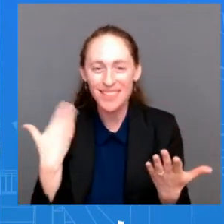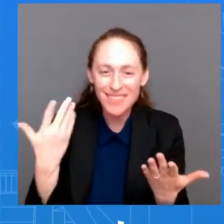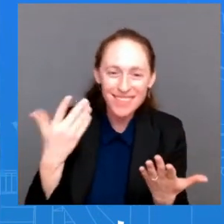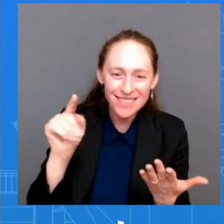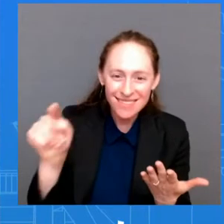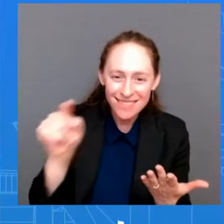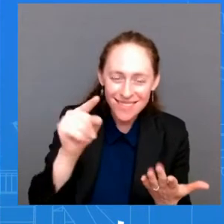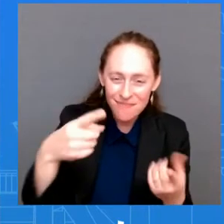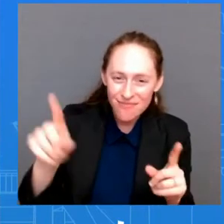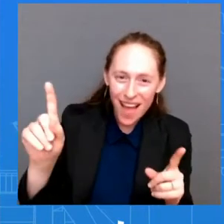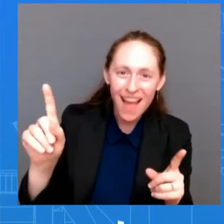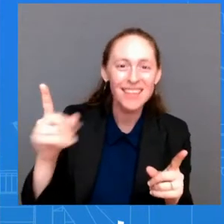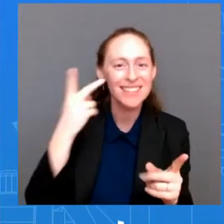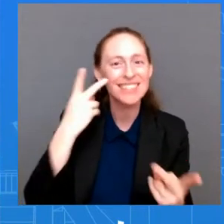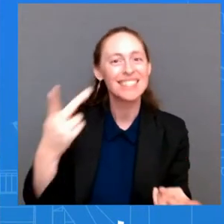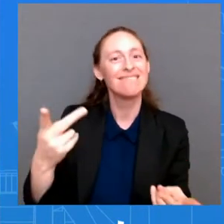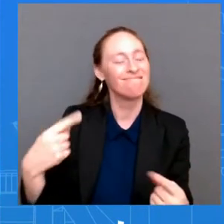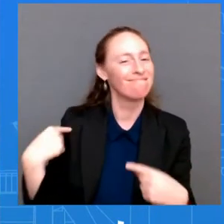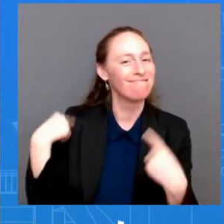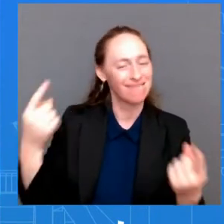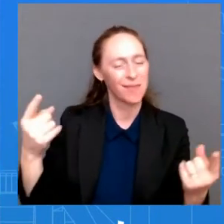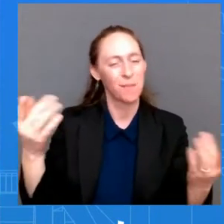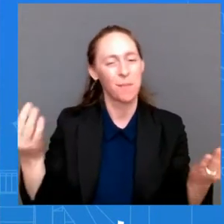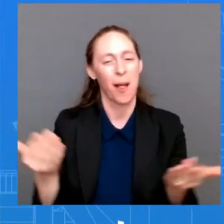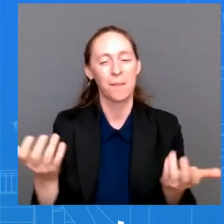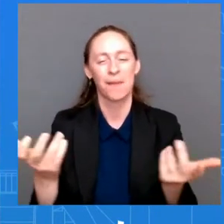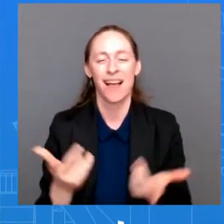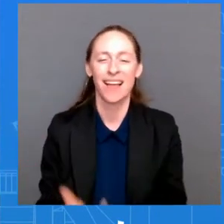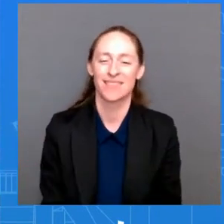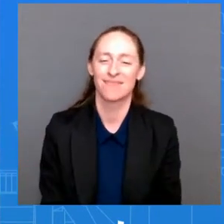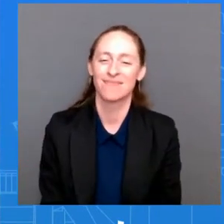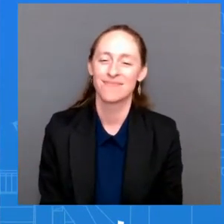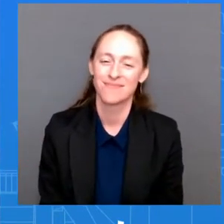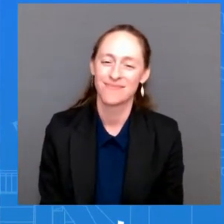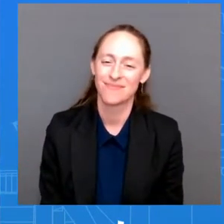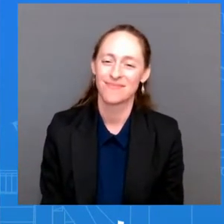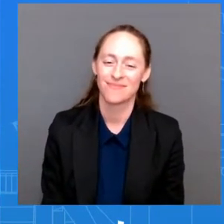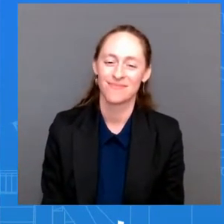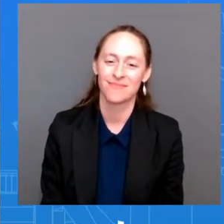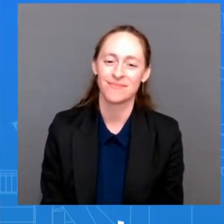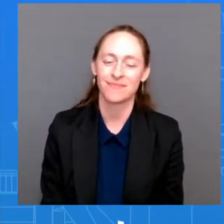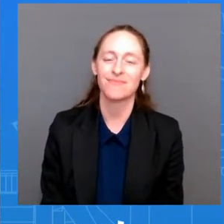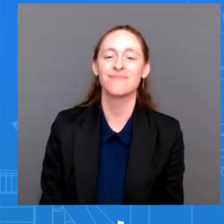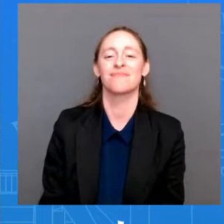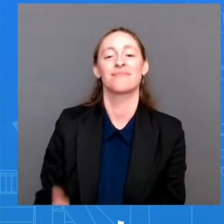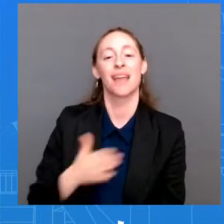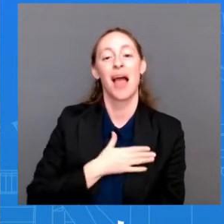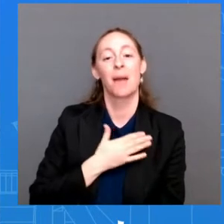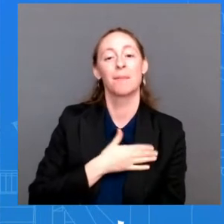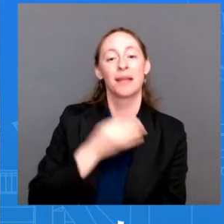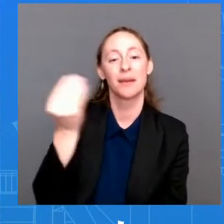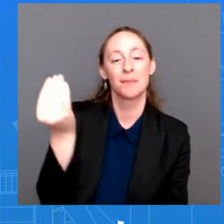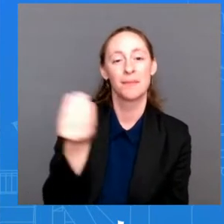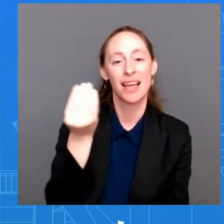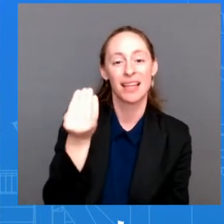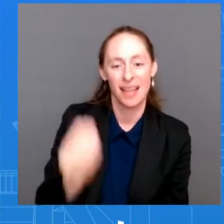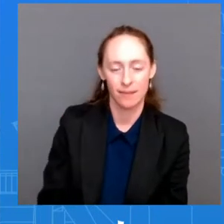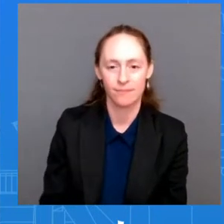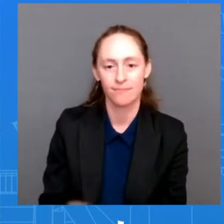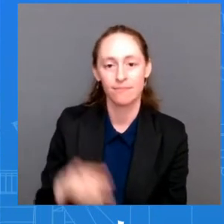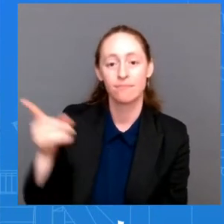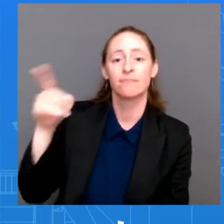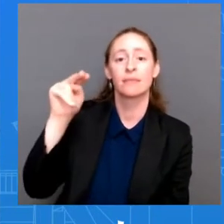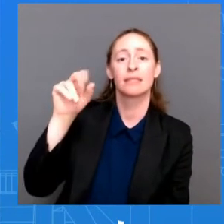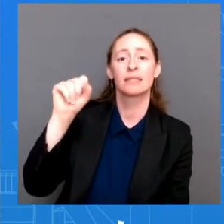All right. And happy Monday, everyone. So joining me today is NSC coordinator for Strategic Communications, John Kirby.